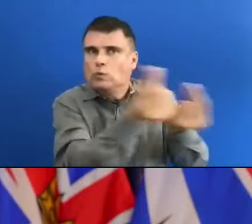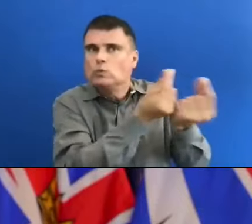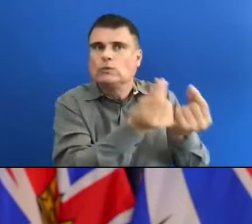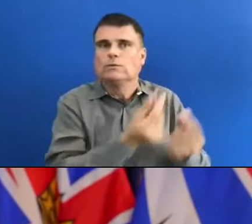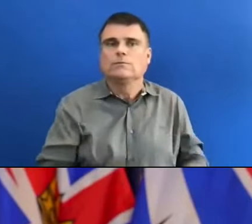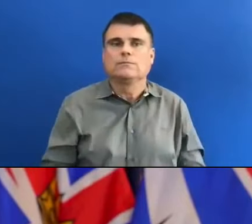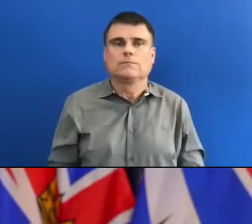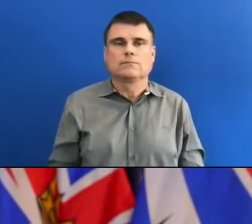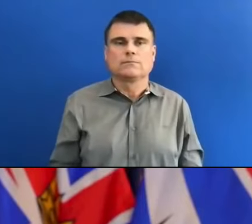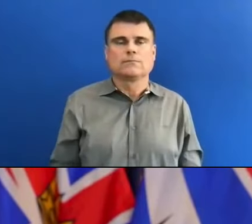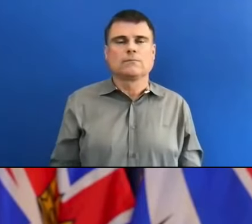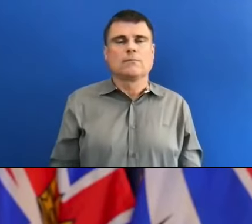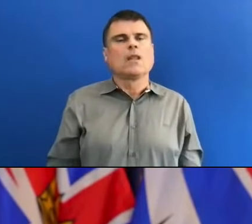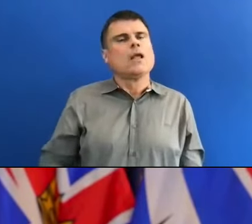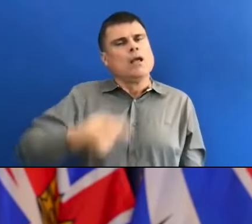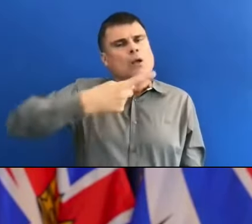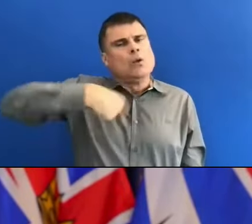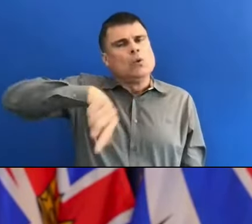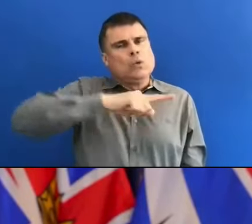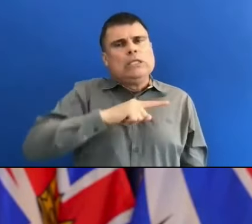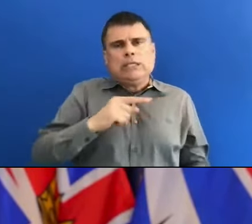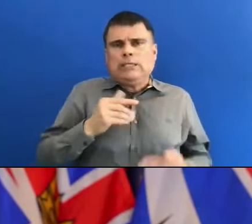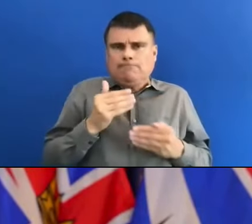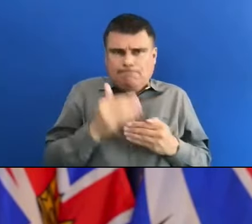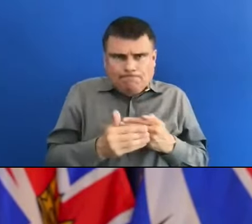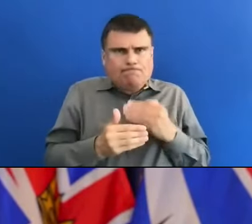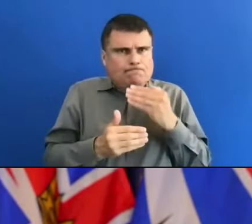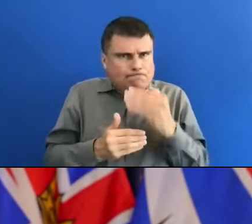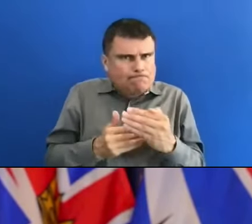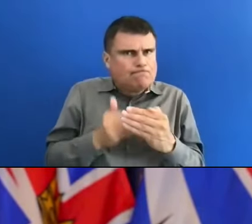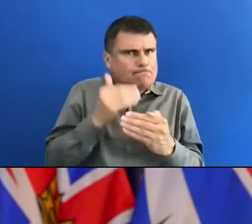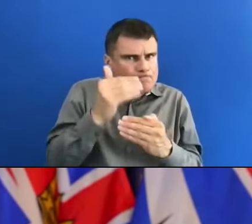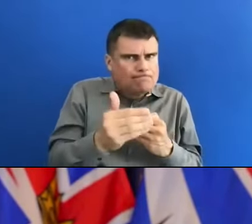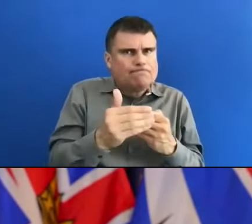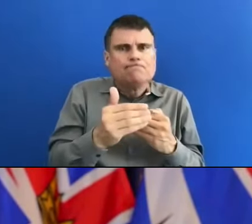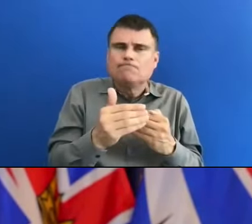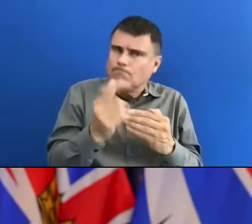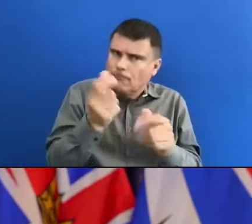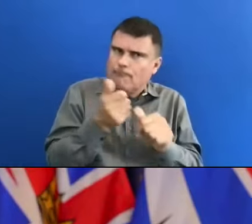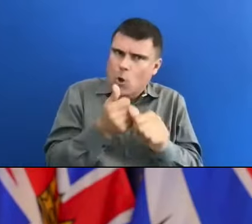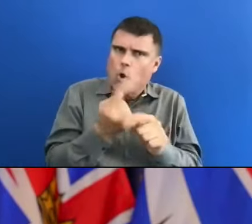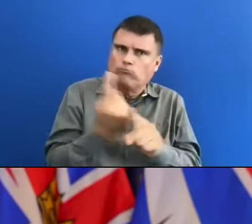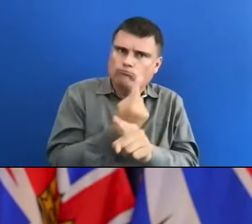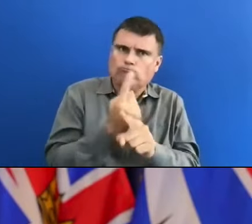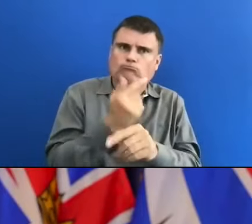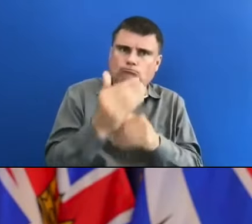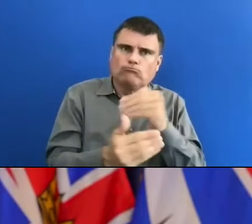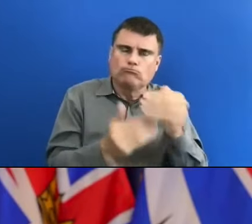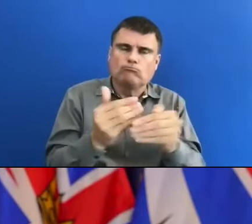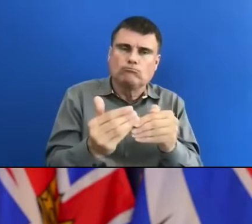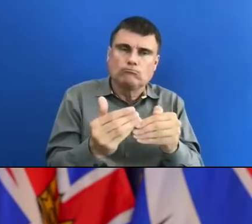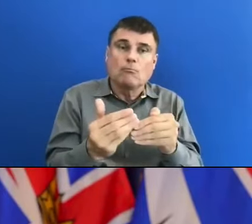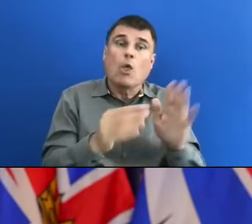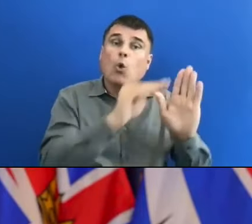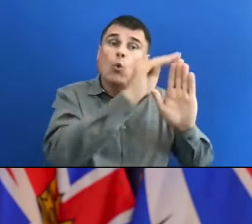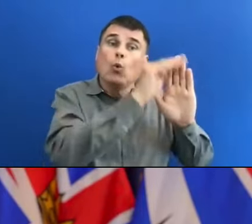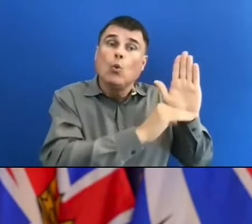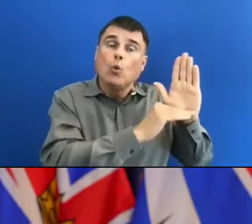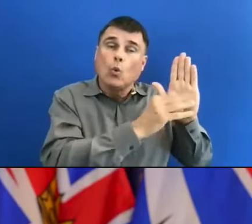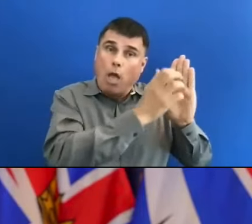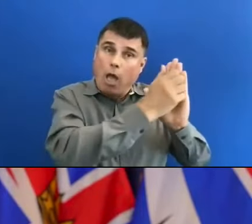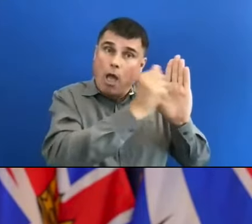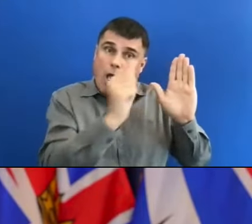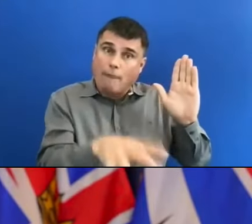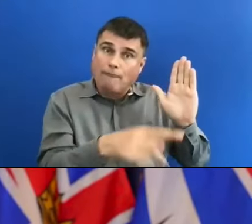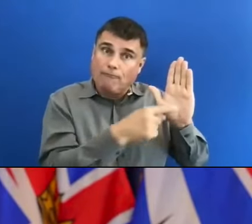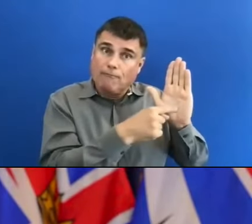multi-step process we have put in place in terms of the easing of restrictions broadly. But they haven't been all along. We have